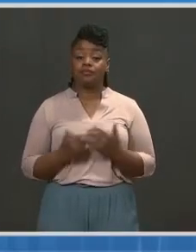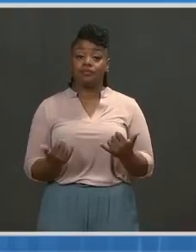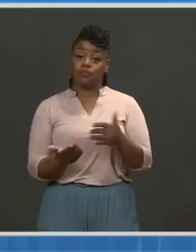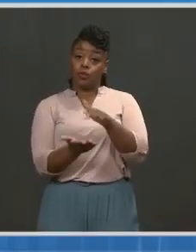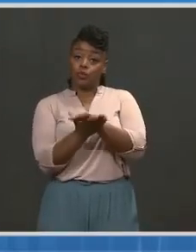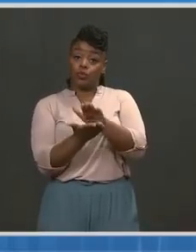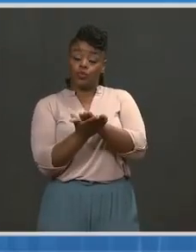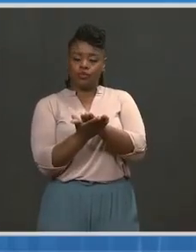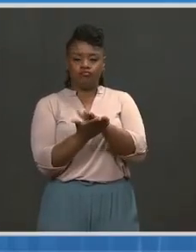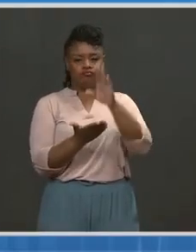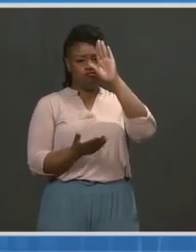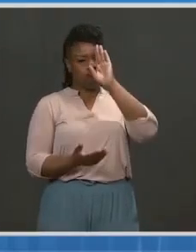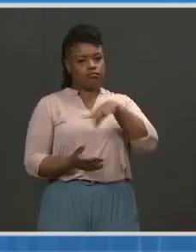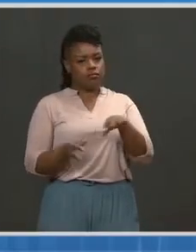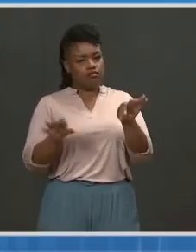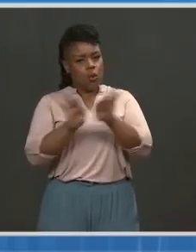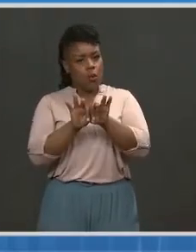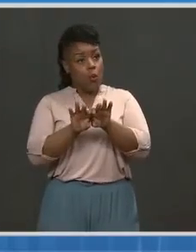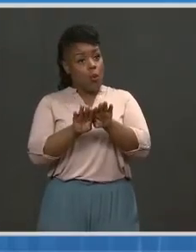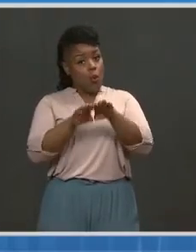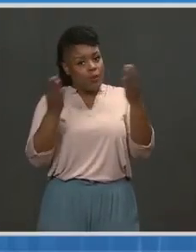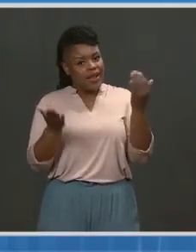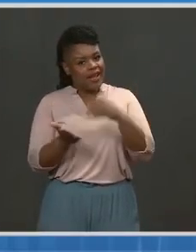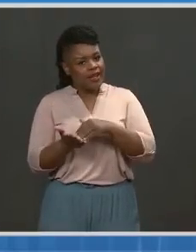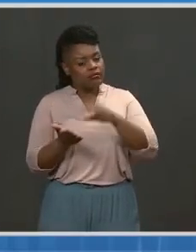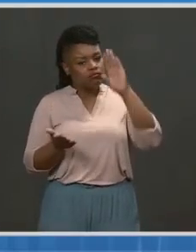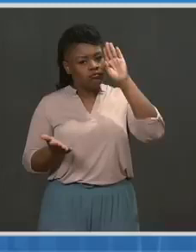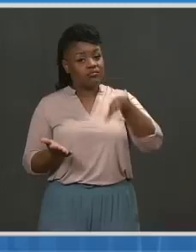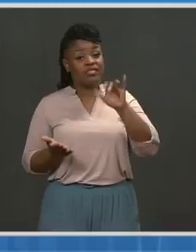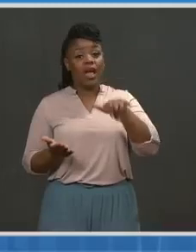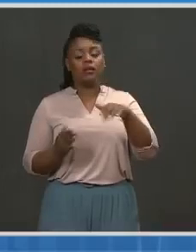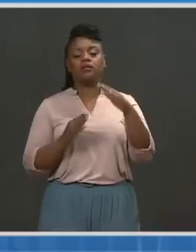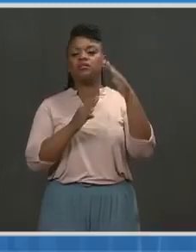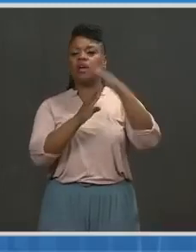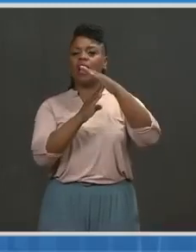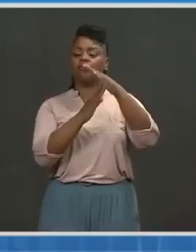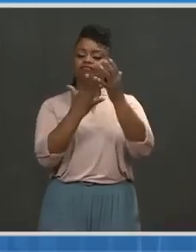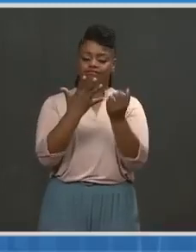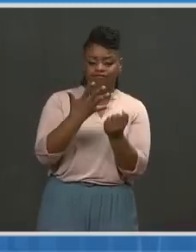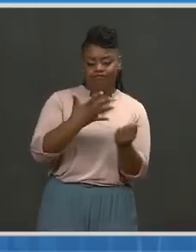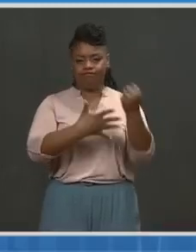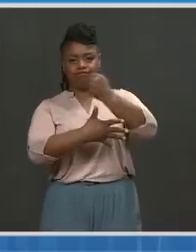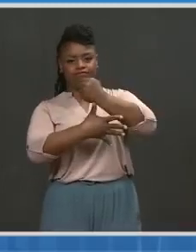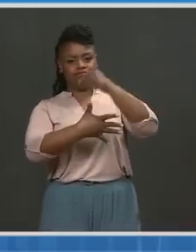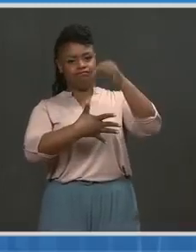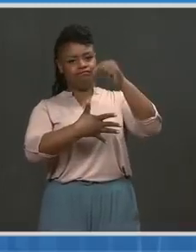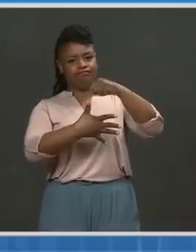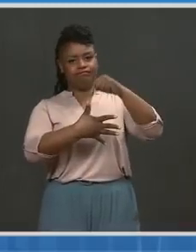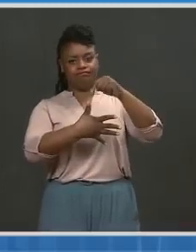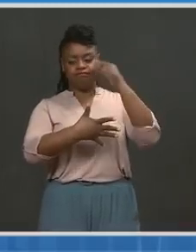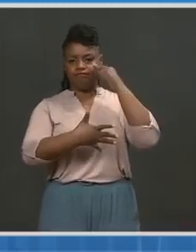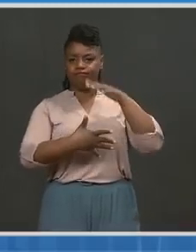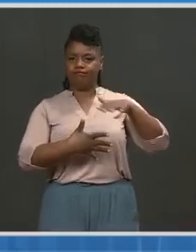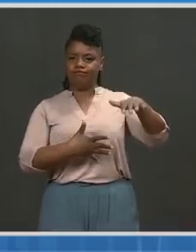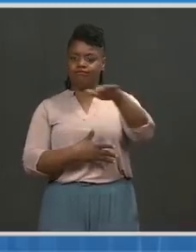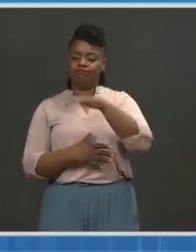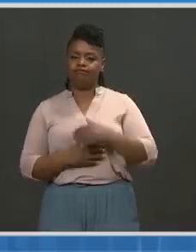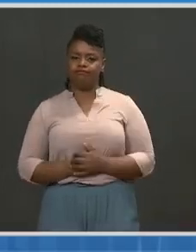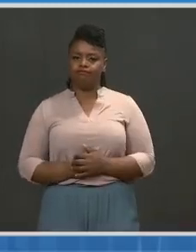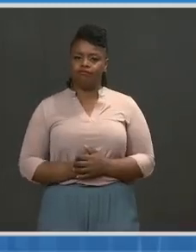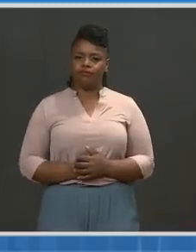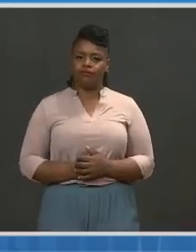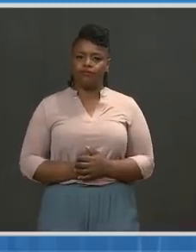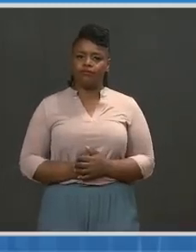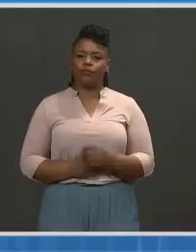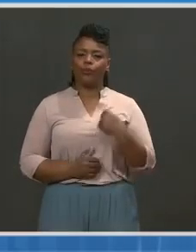schools open for in-person instruction safely and as quickly as possible is a top priority for CDC and here again we